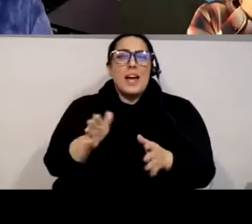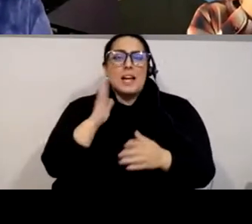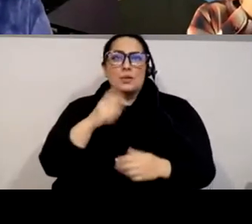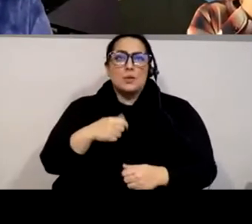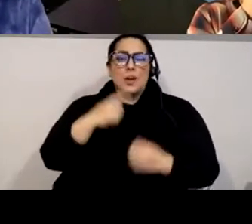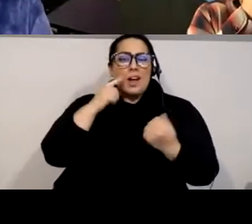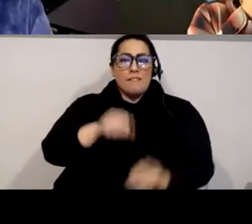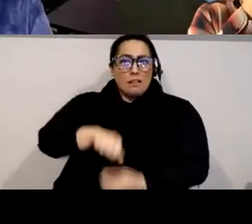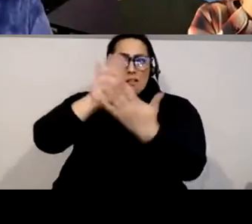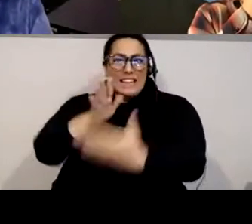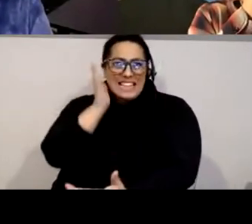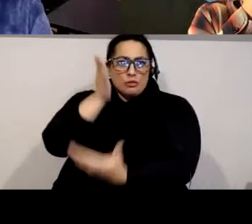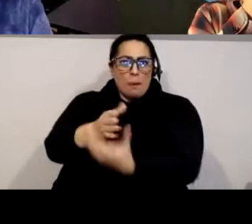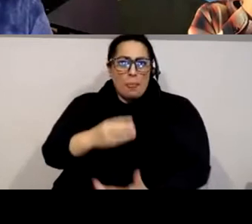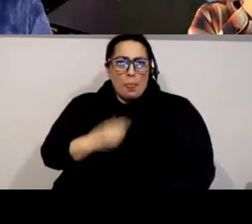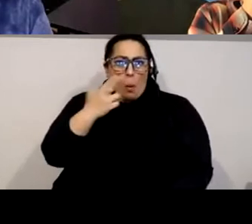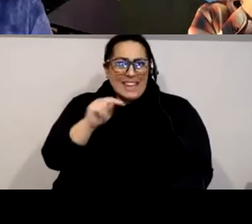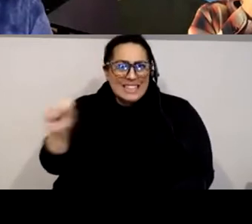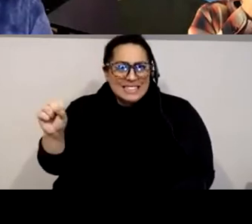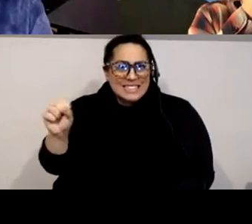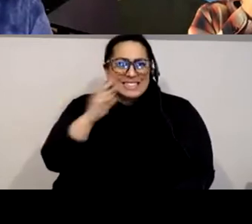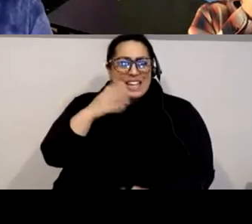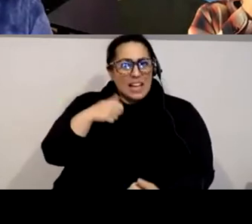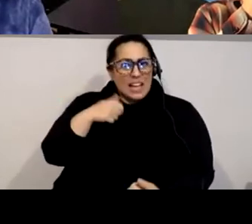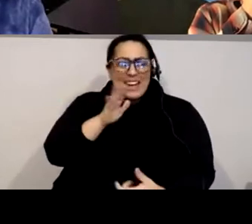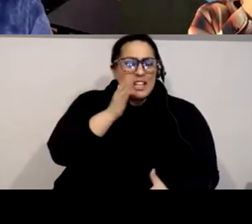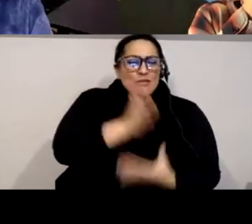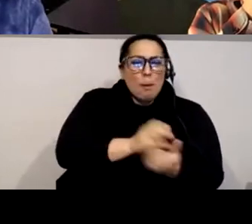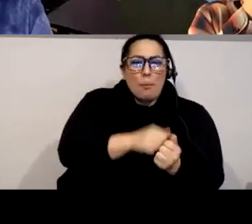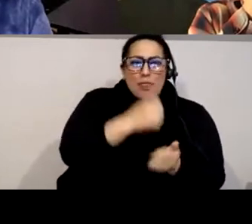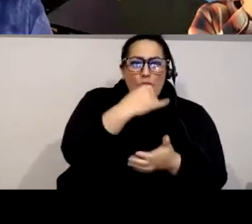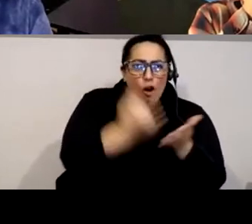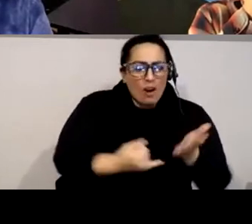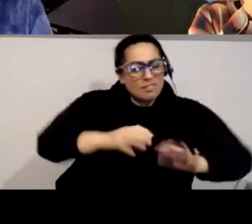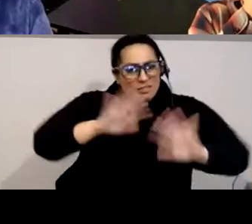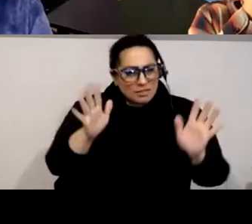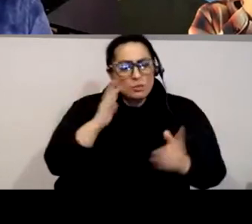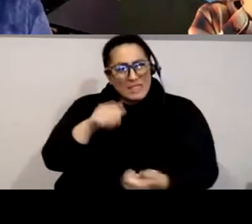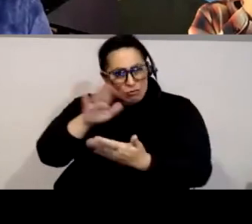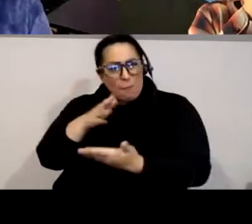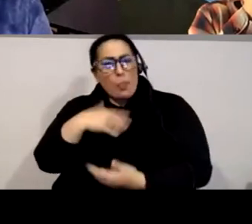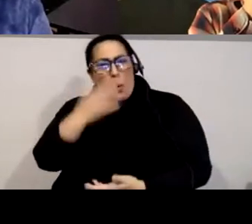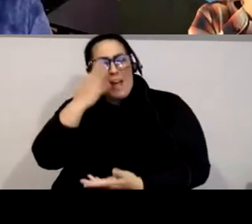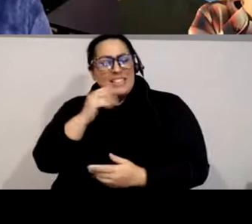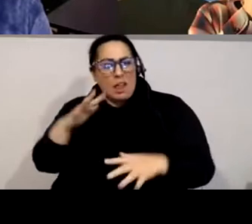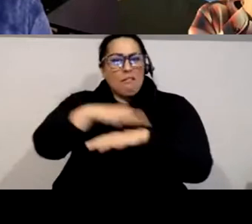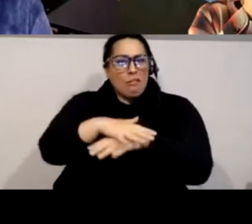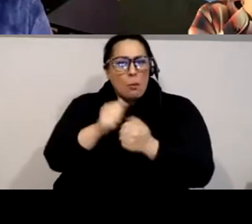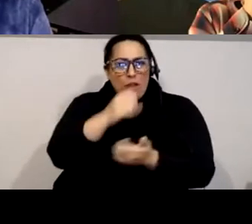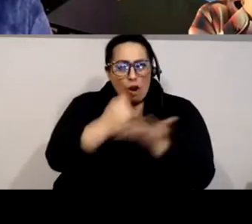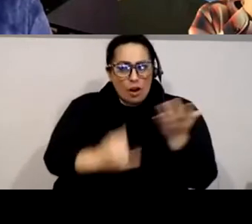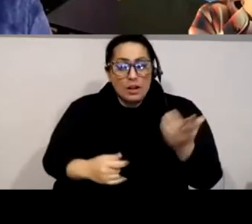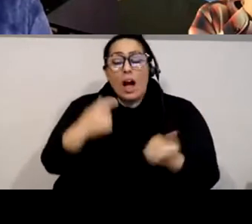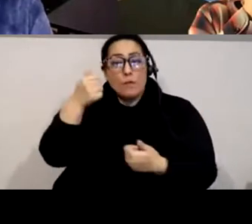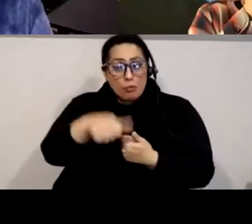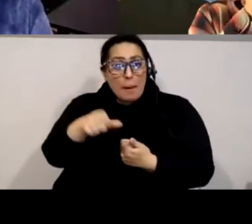that is, if I'm not mistaken, the museum where some African American youth were, um, were, uh, stopped on a school trip.